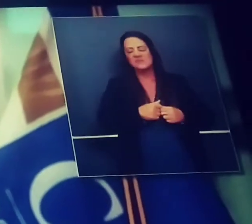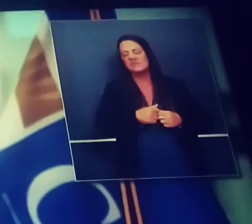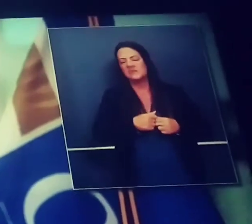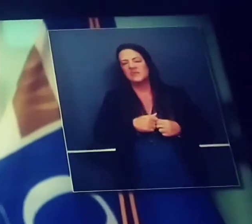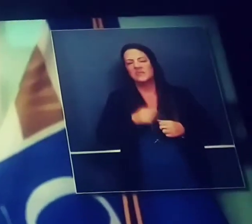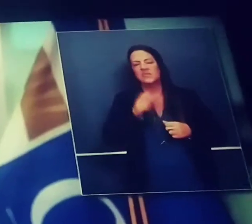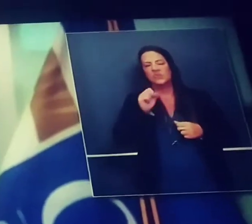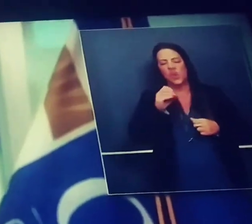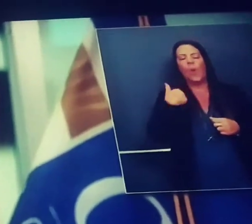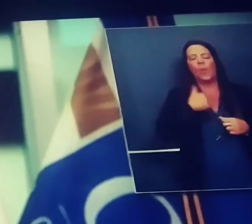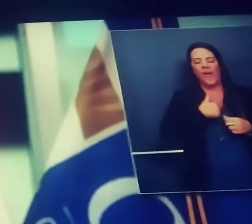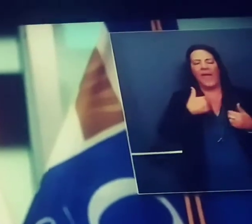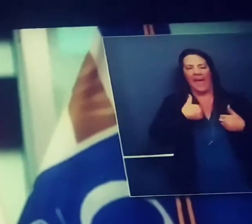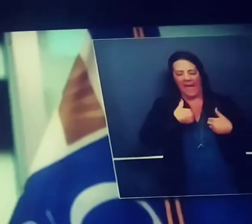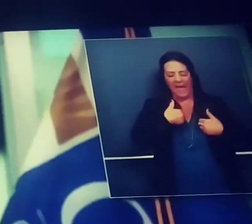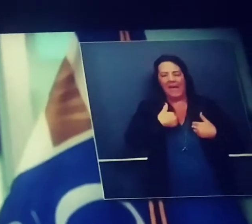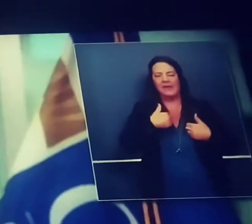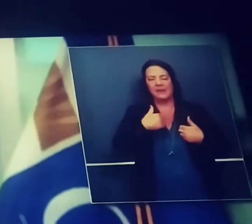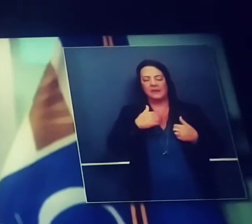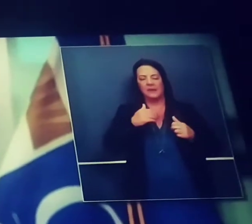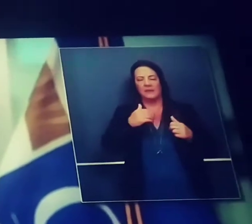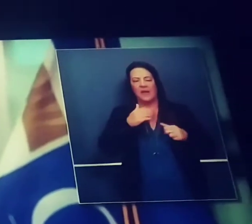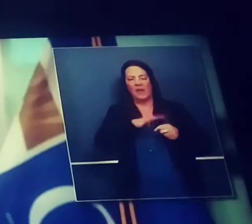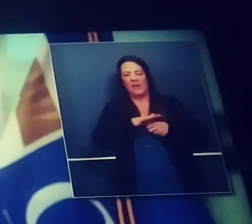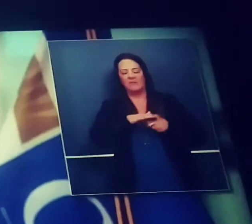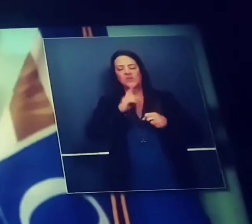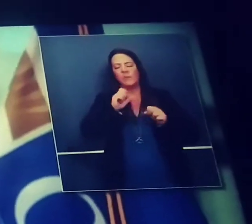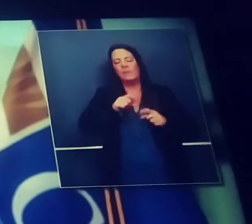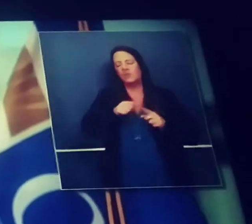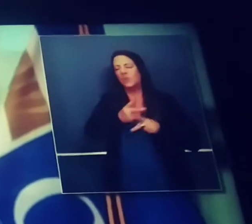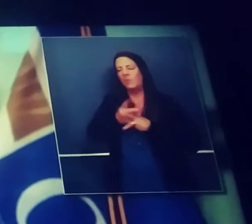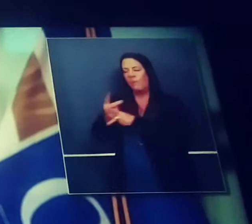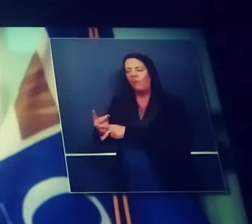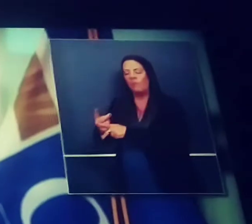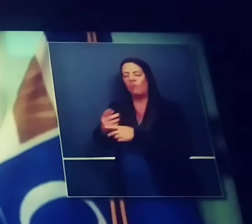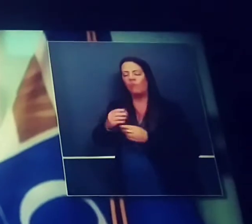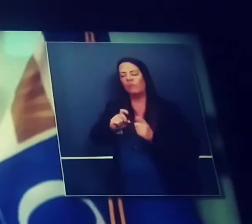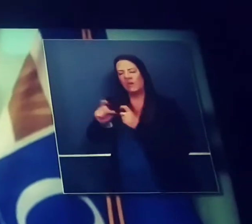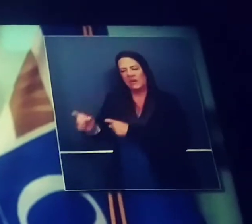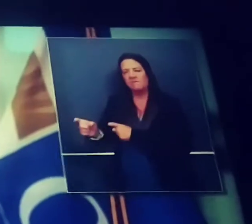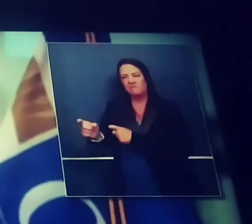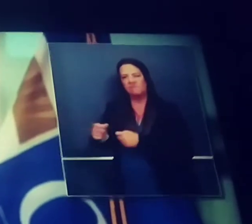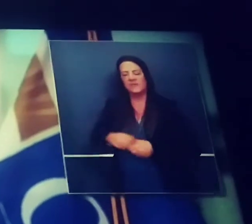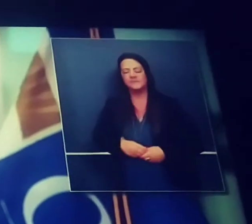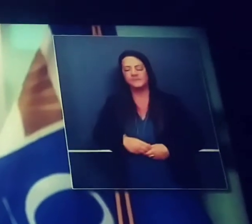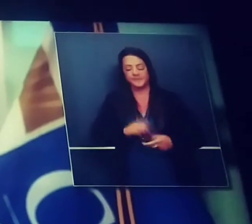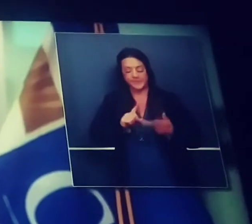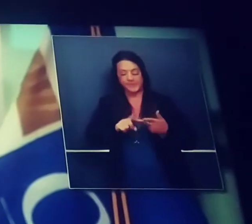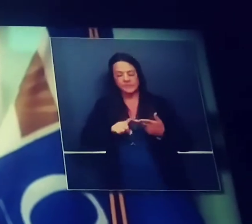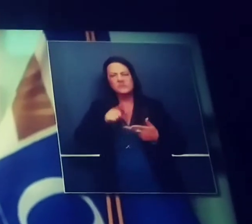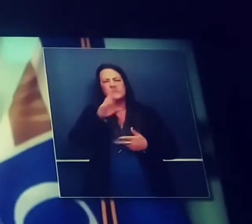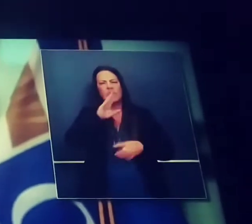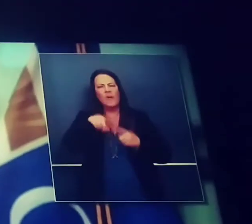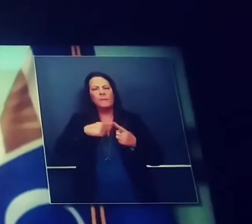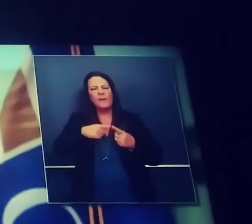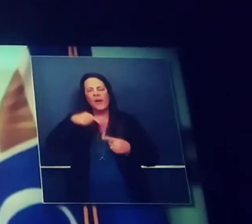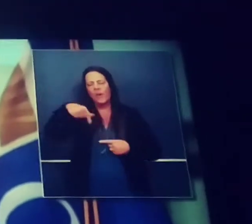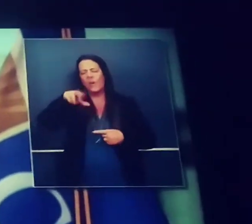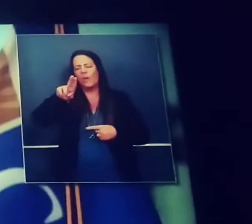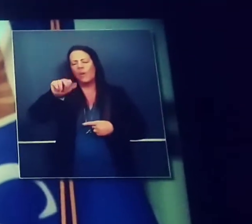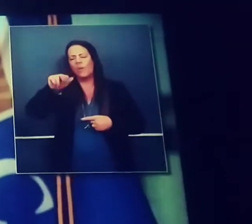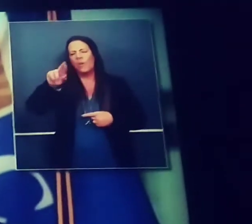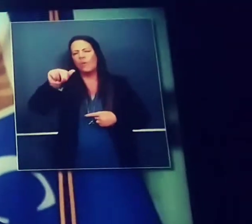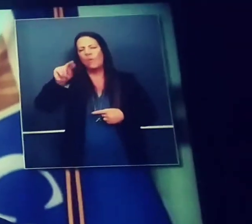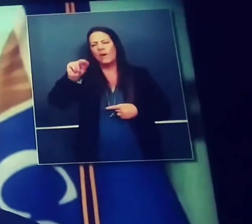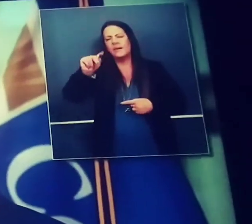be in a position to be able to do that. As it relates to your specific question around quarantine individuals, we don't at this time...